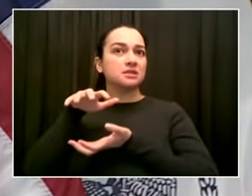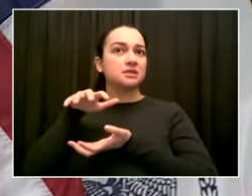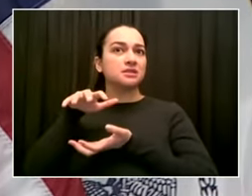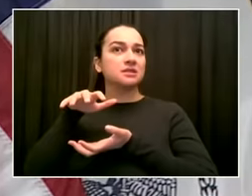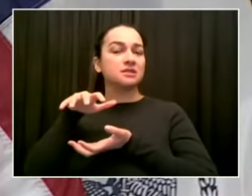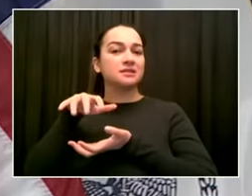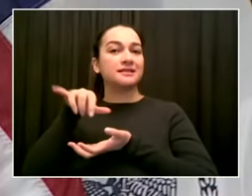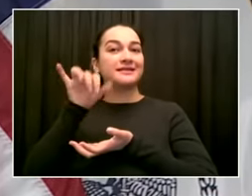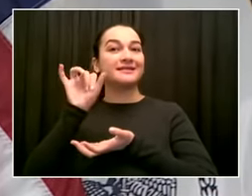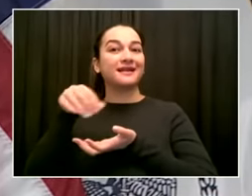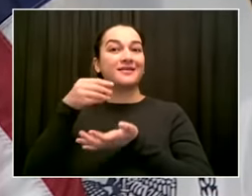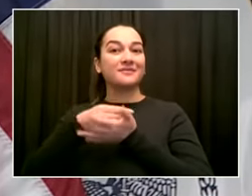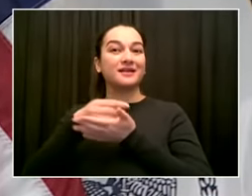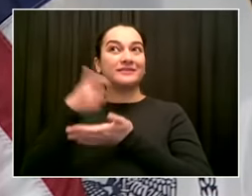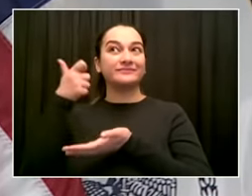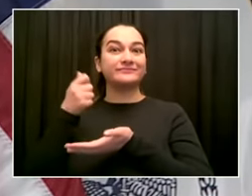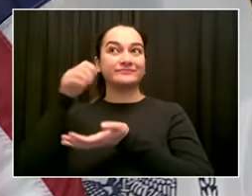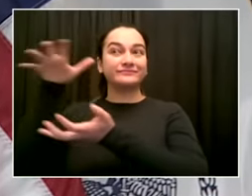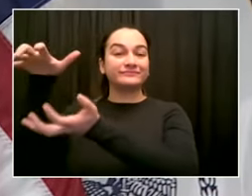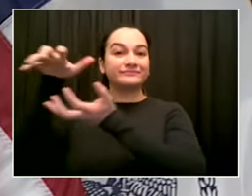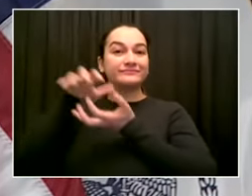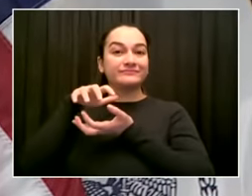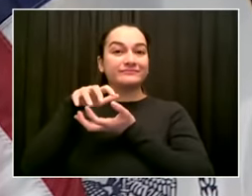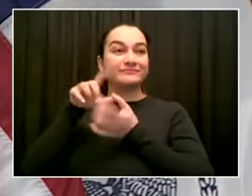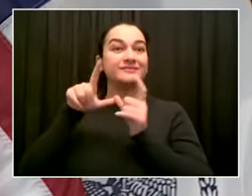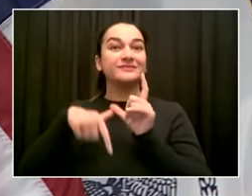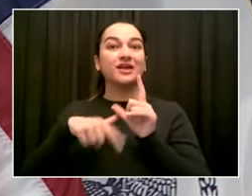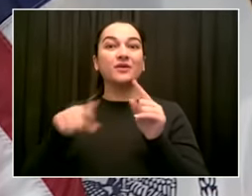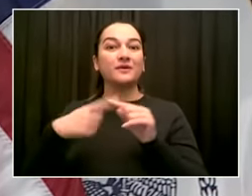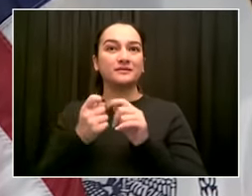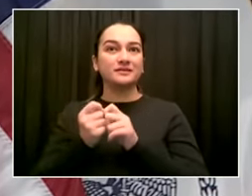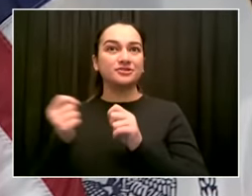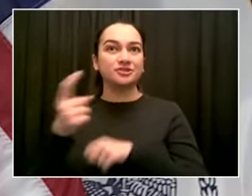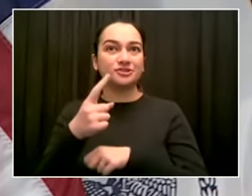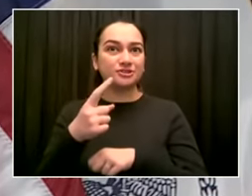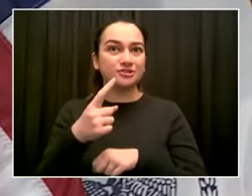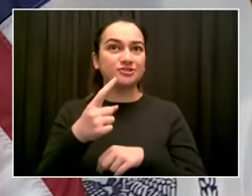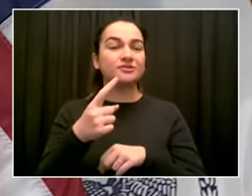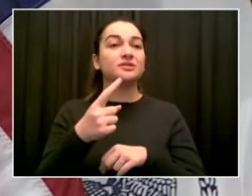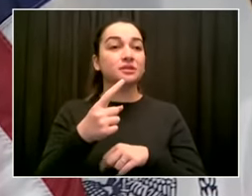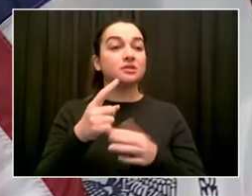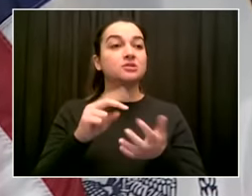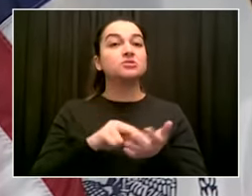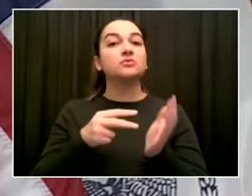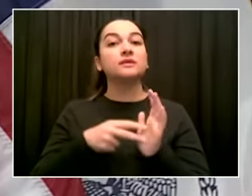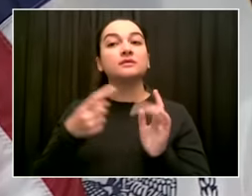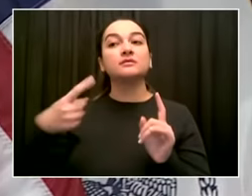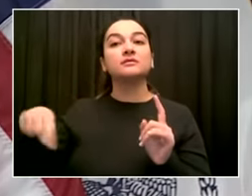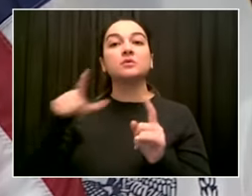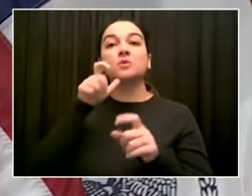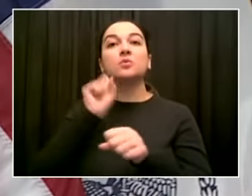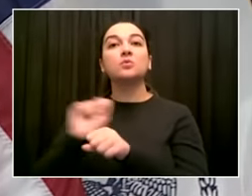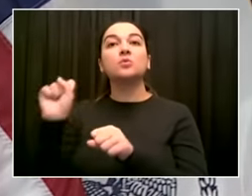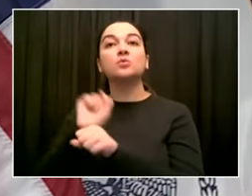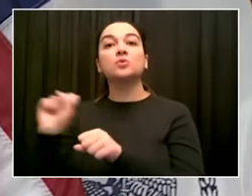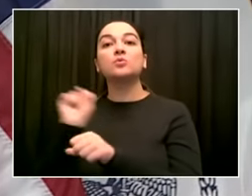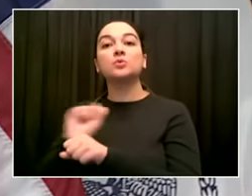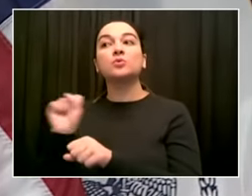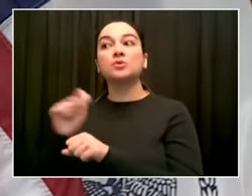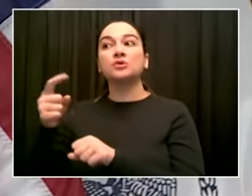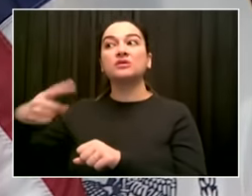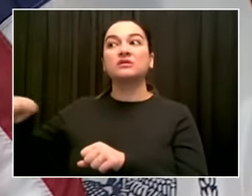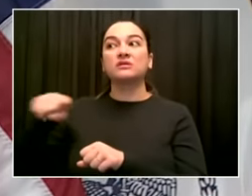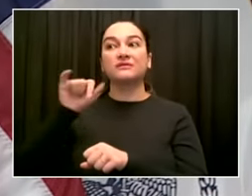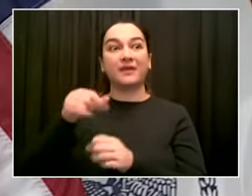by that federal grant. Two council members, Justin Brand and Costa Constantinidis, are calling on you to make a permanent city funding stream